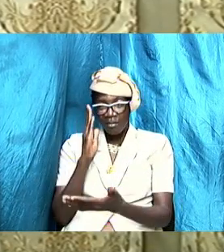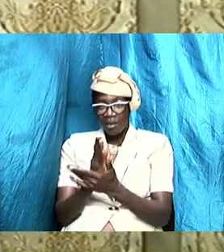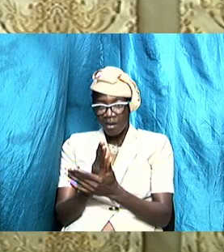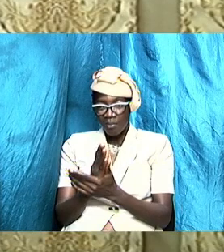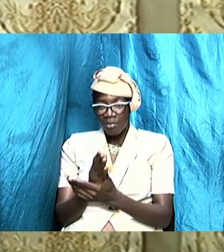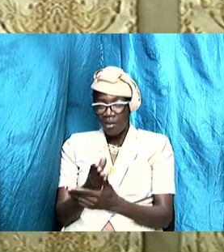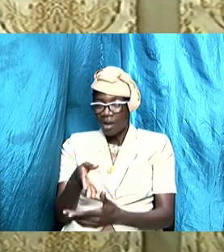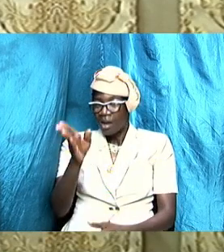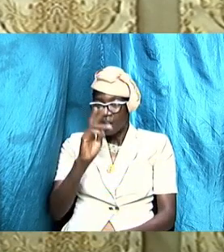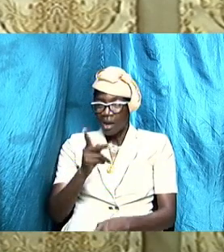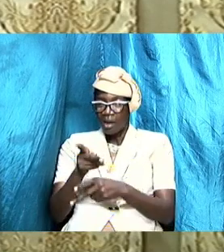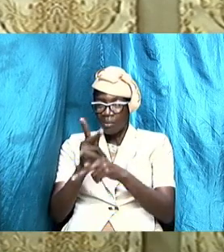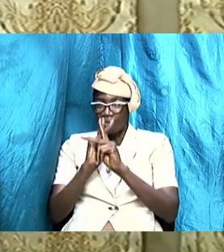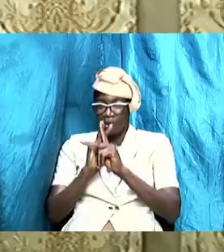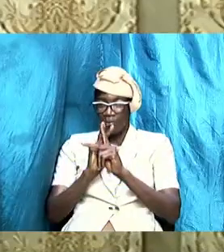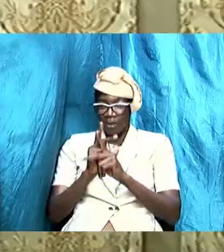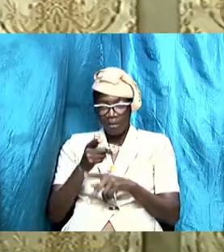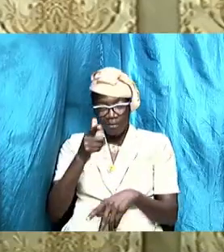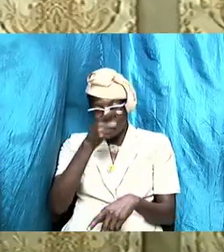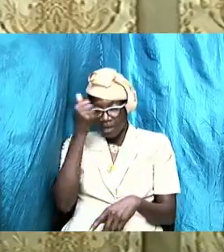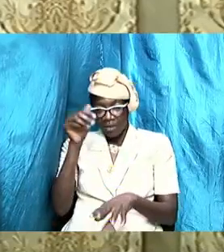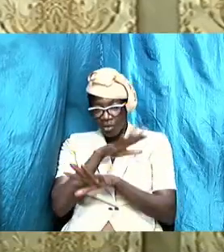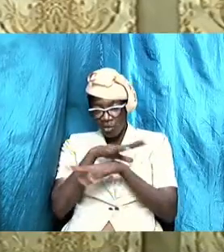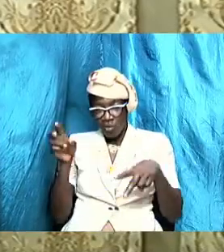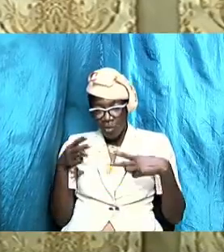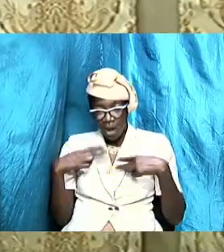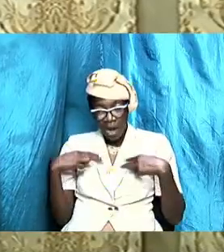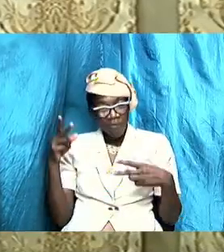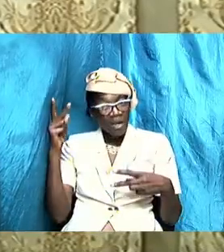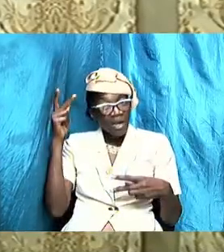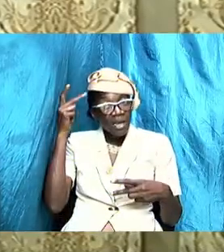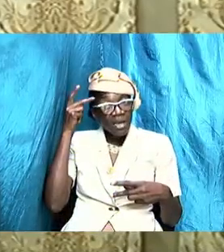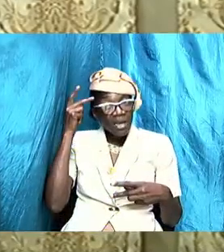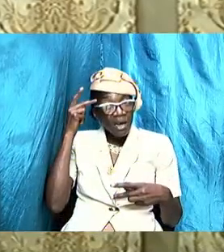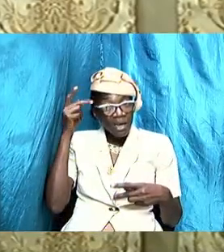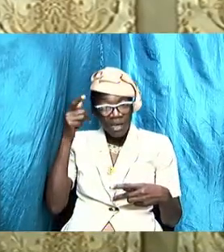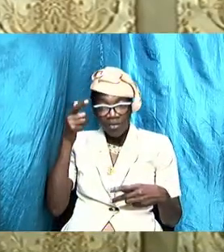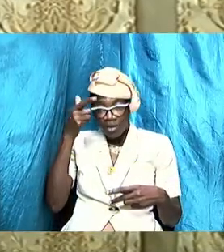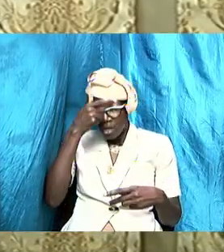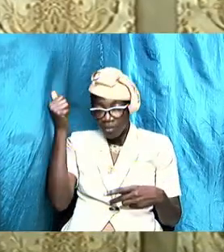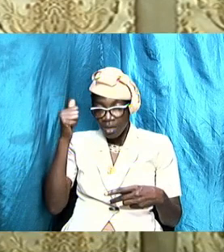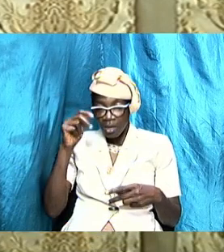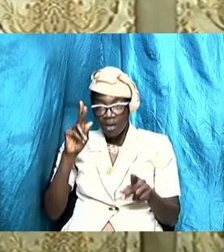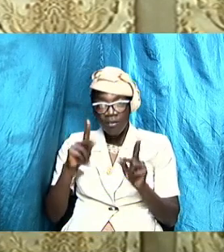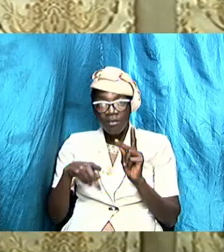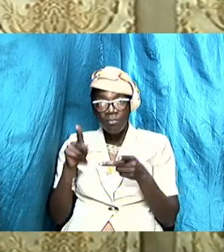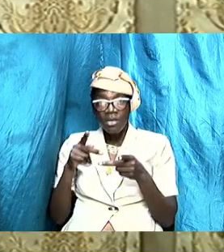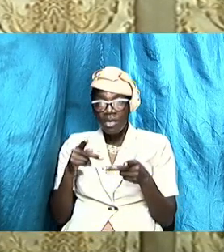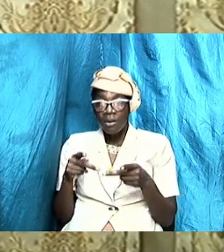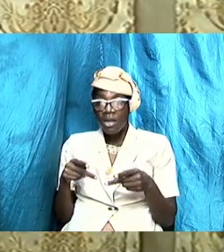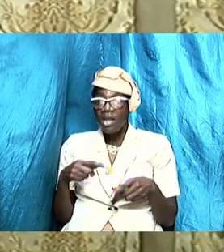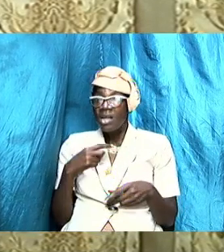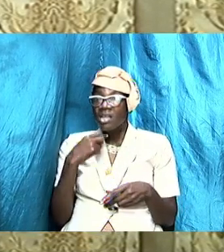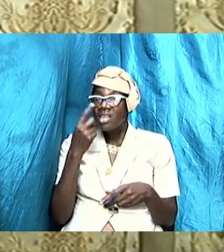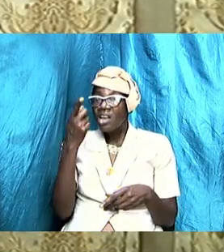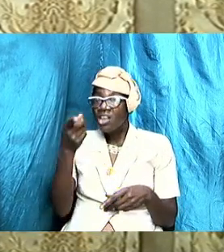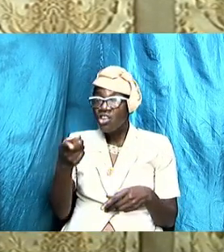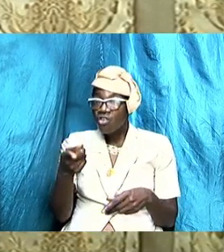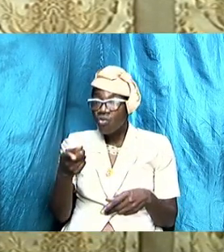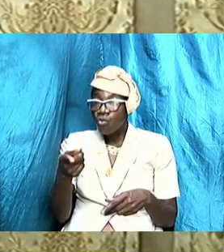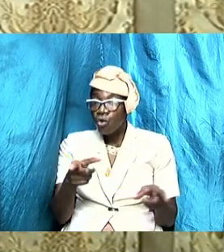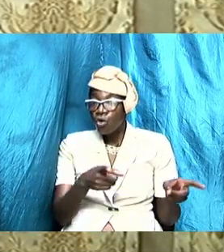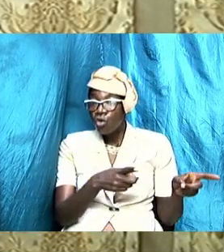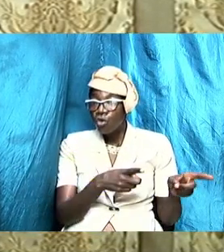of God because of lack of knowledge or because people are instructing you into